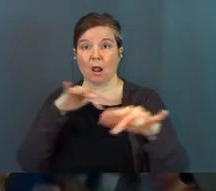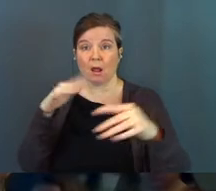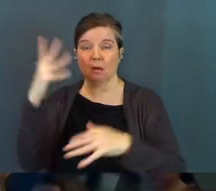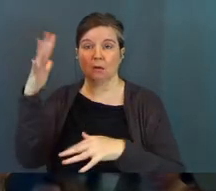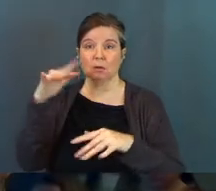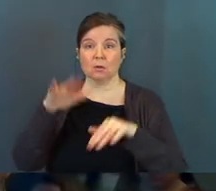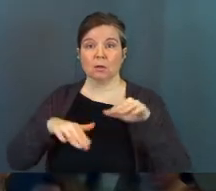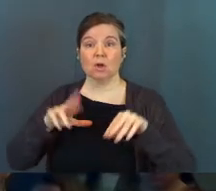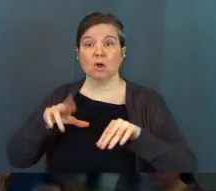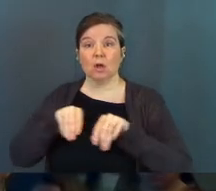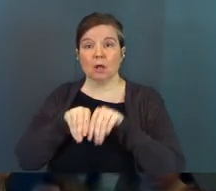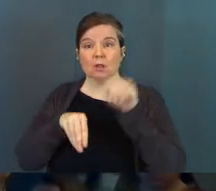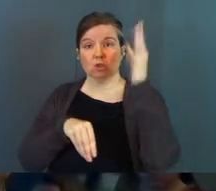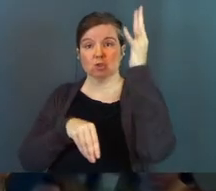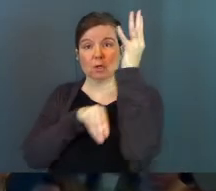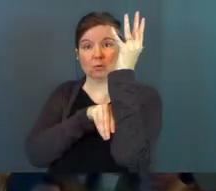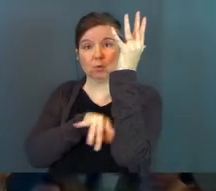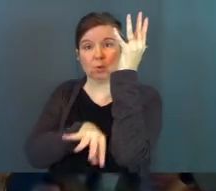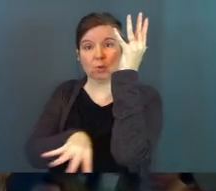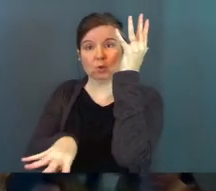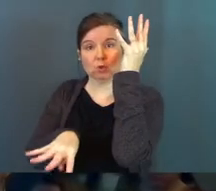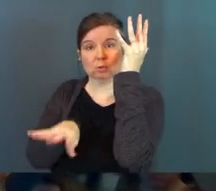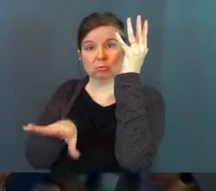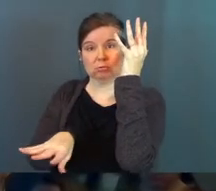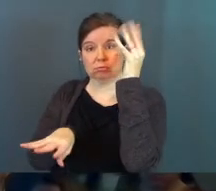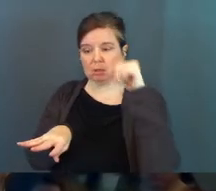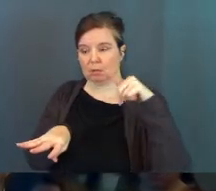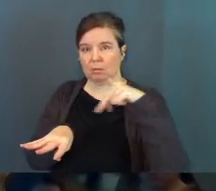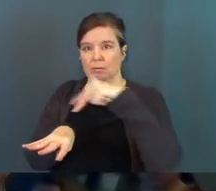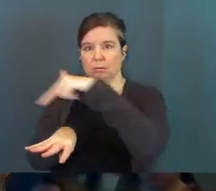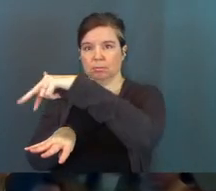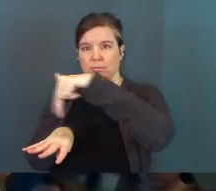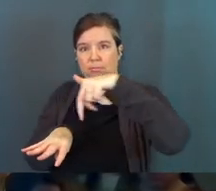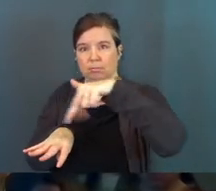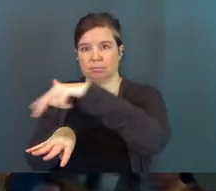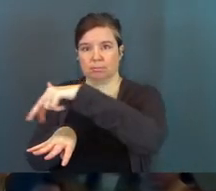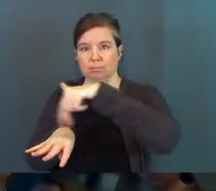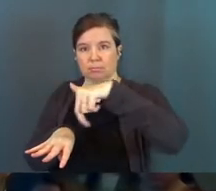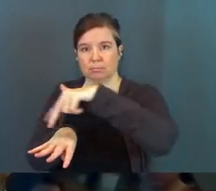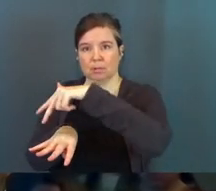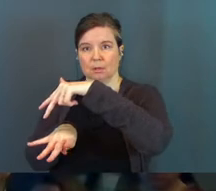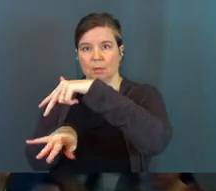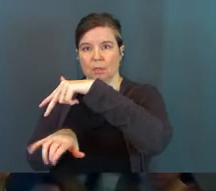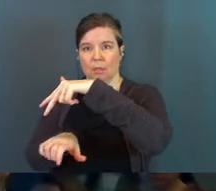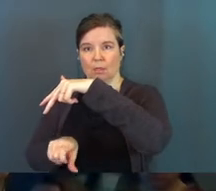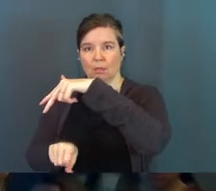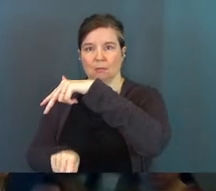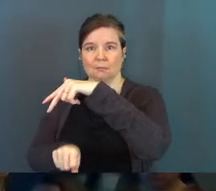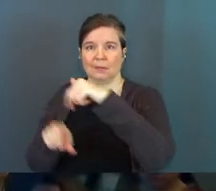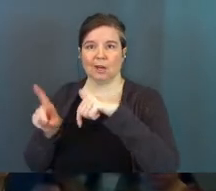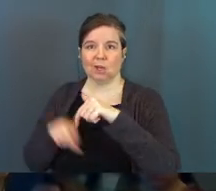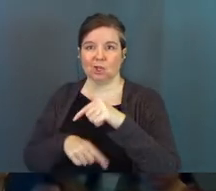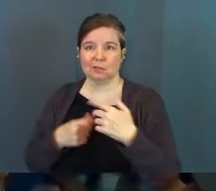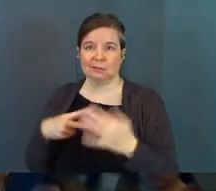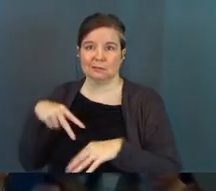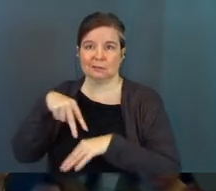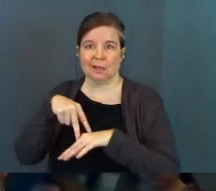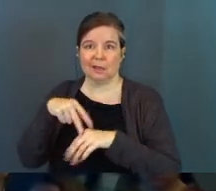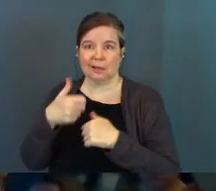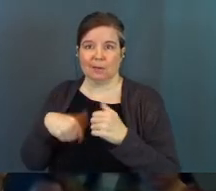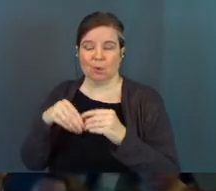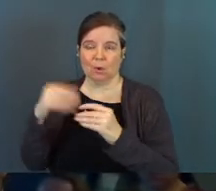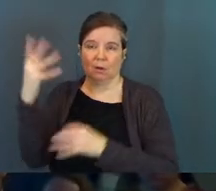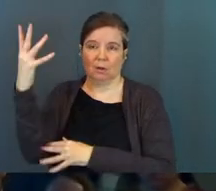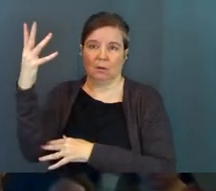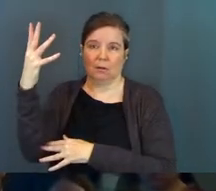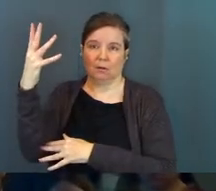walked over the roots of the tree that they had completely worn them down, so much so that the tree just couldn't stand anymore and it